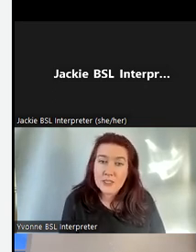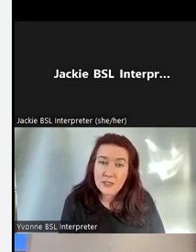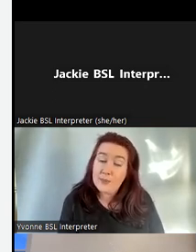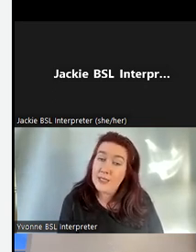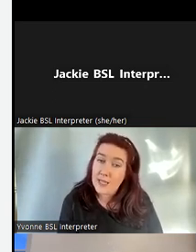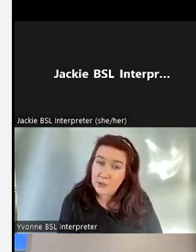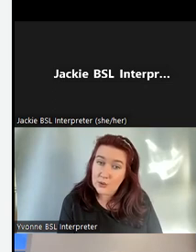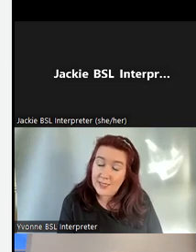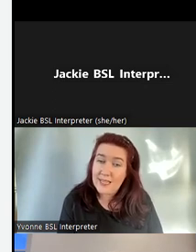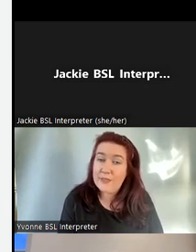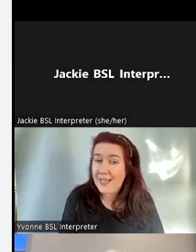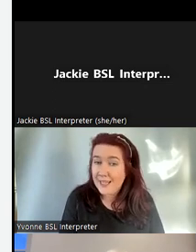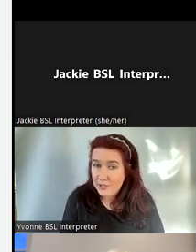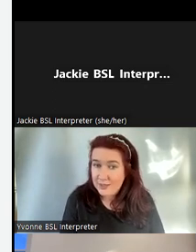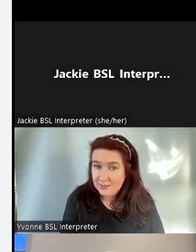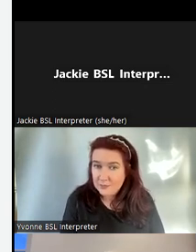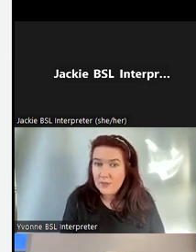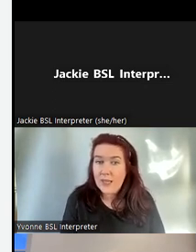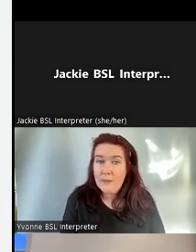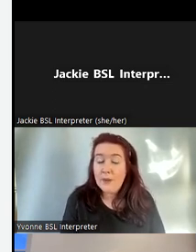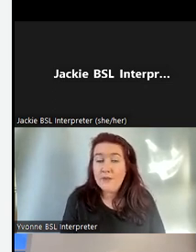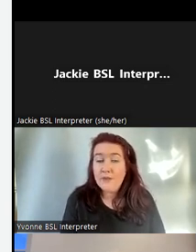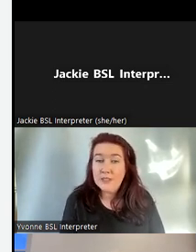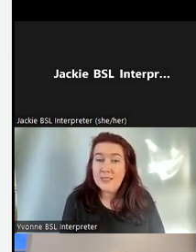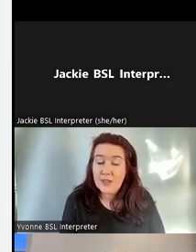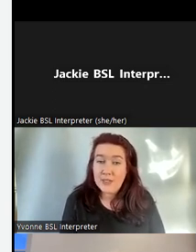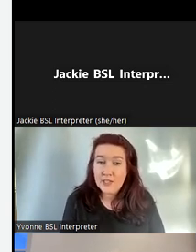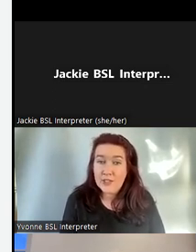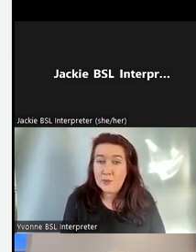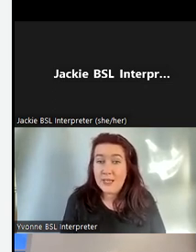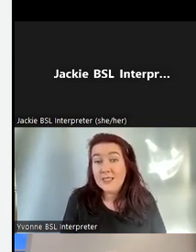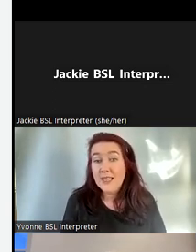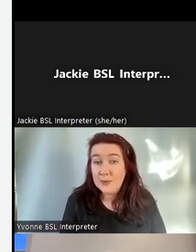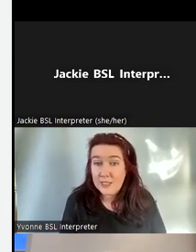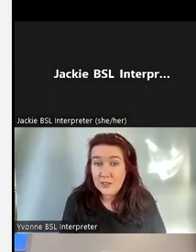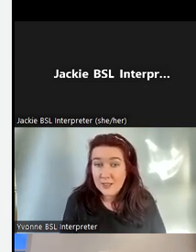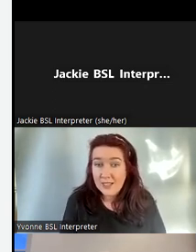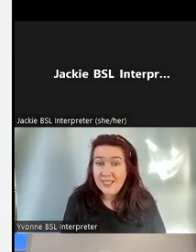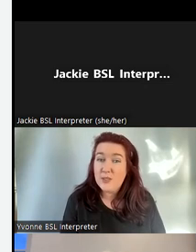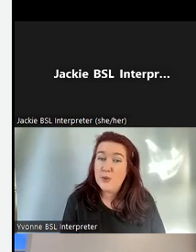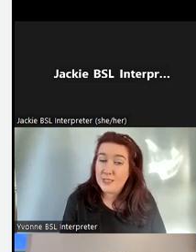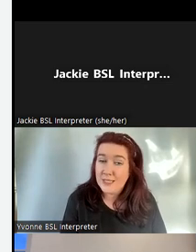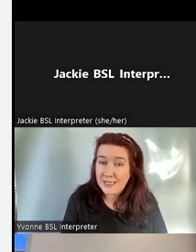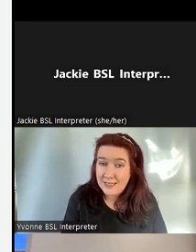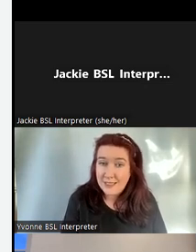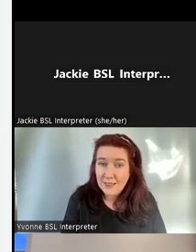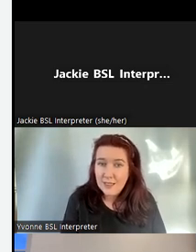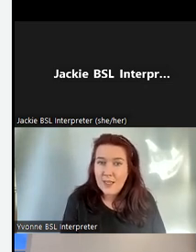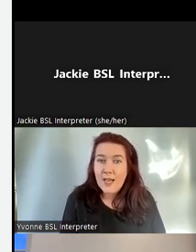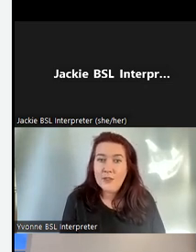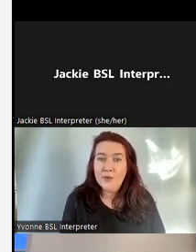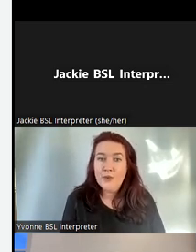Originally we were in Glasgow at Deaf Connections but unfortunately Deaf Connections went into liquidation in 2019